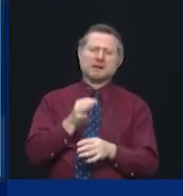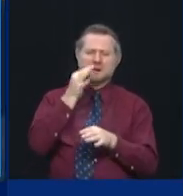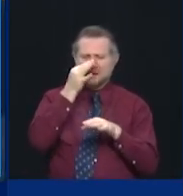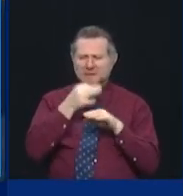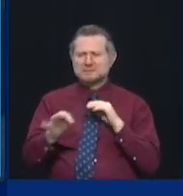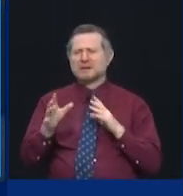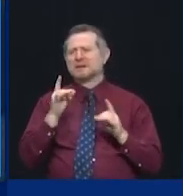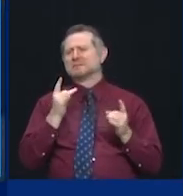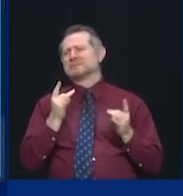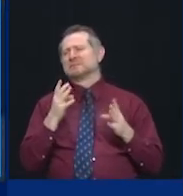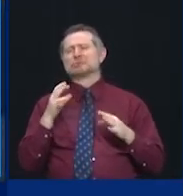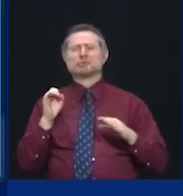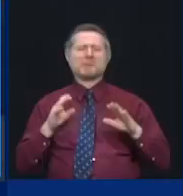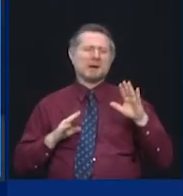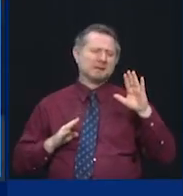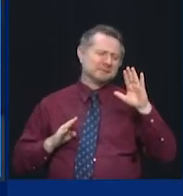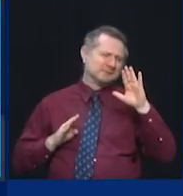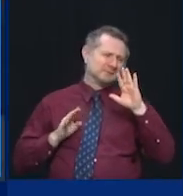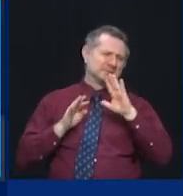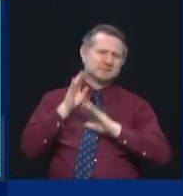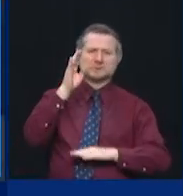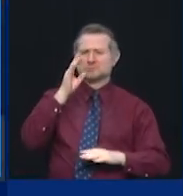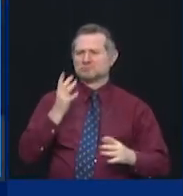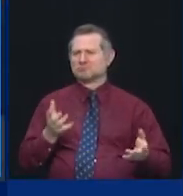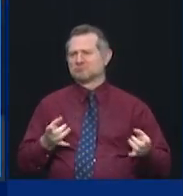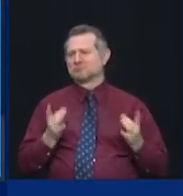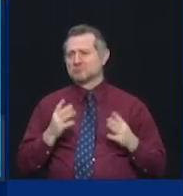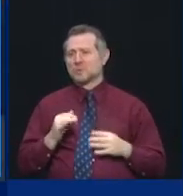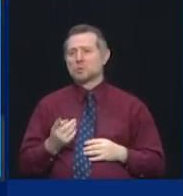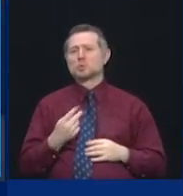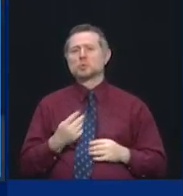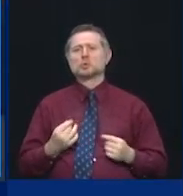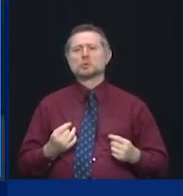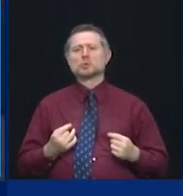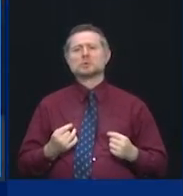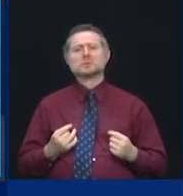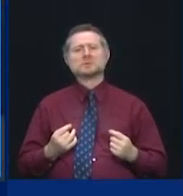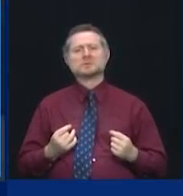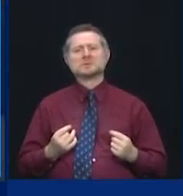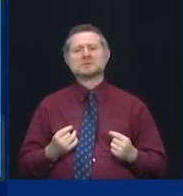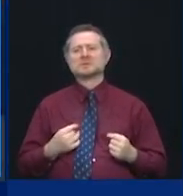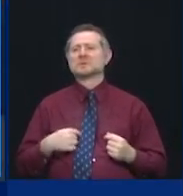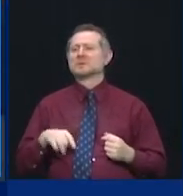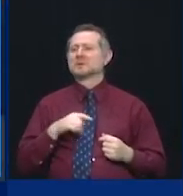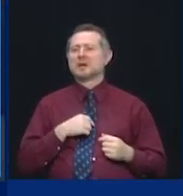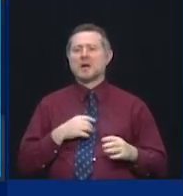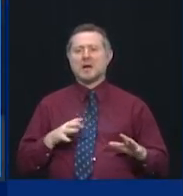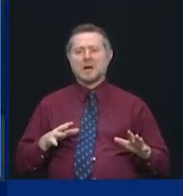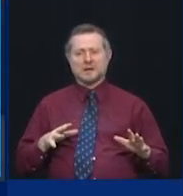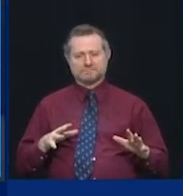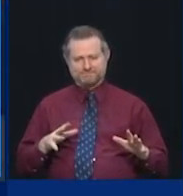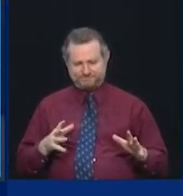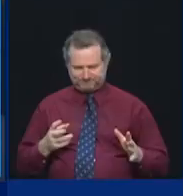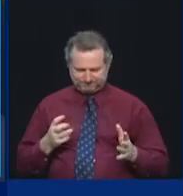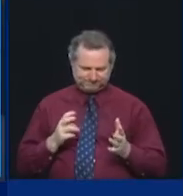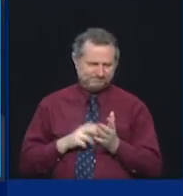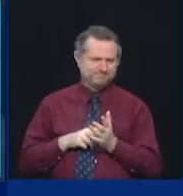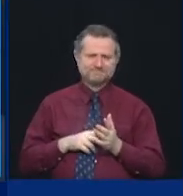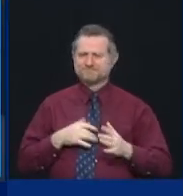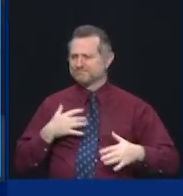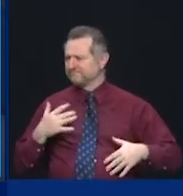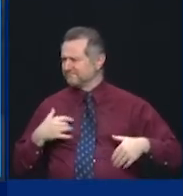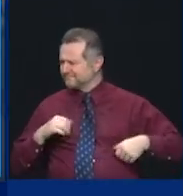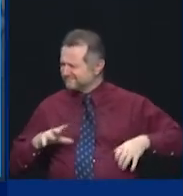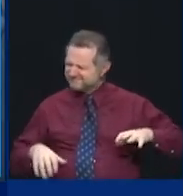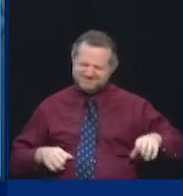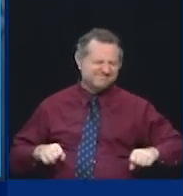to overcome. But what did we do? We rose from where we were, and we built